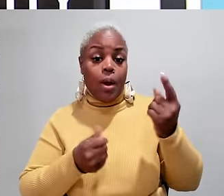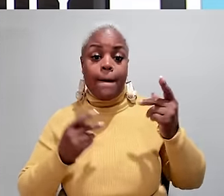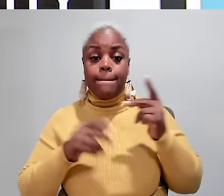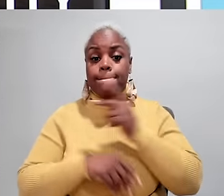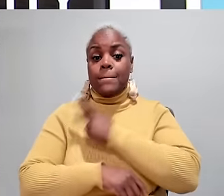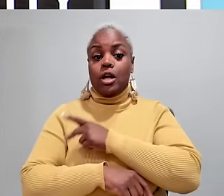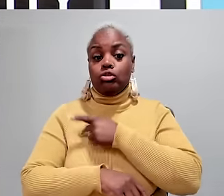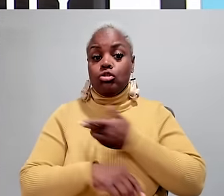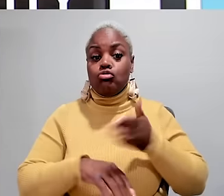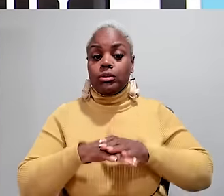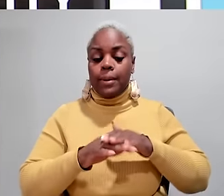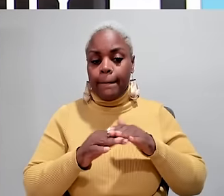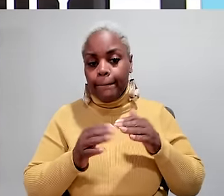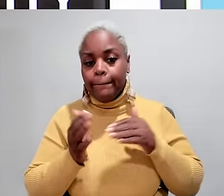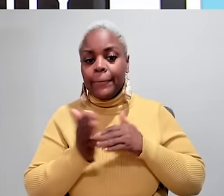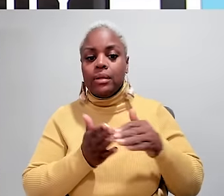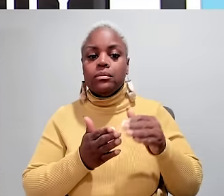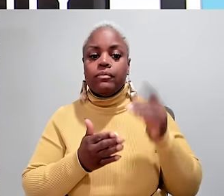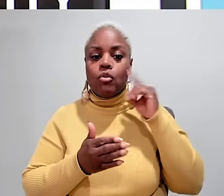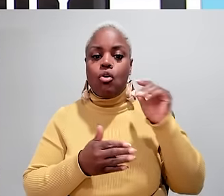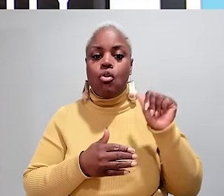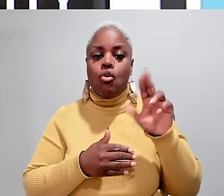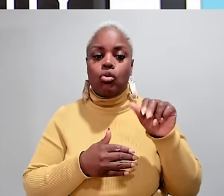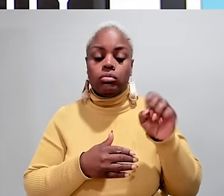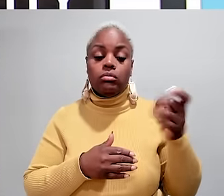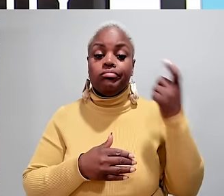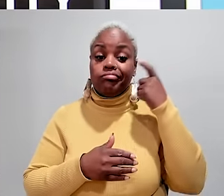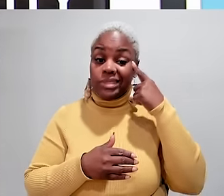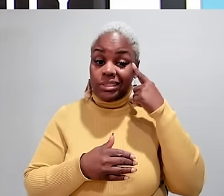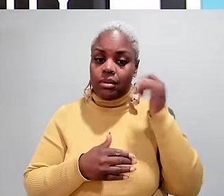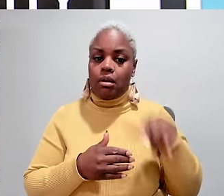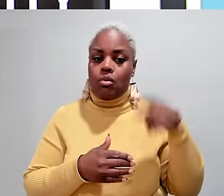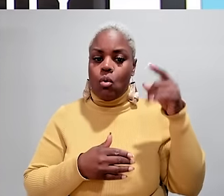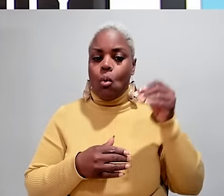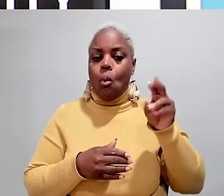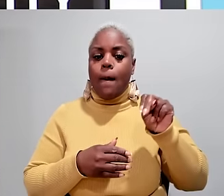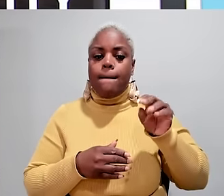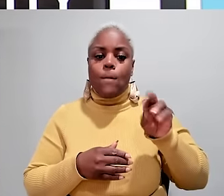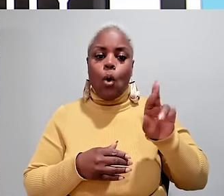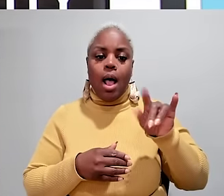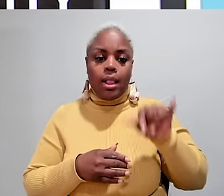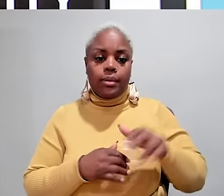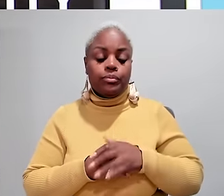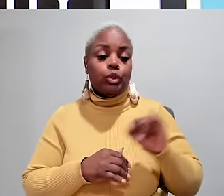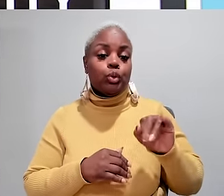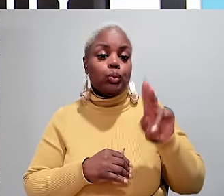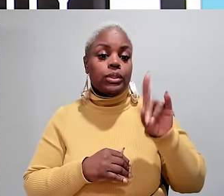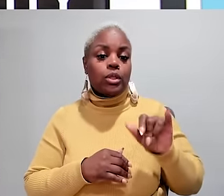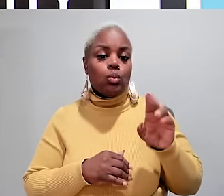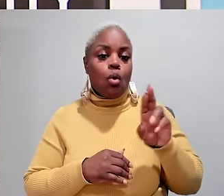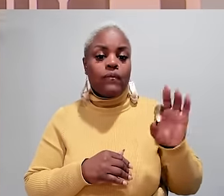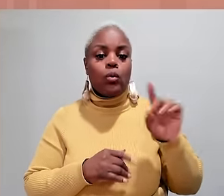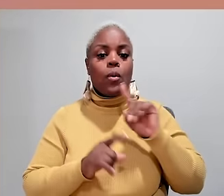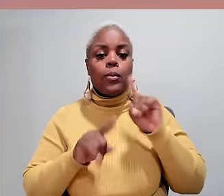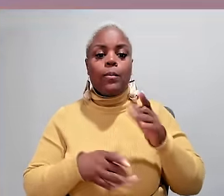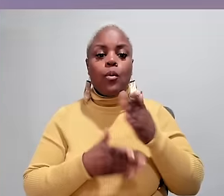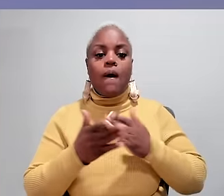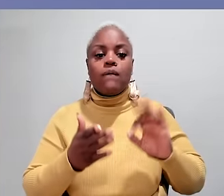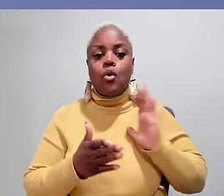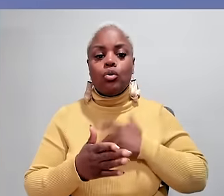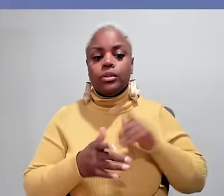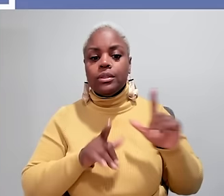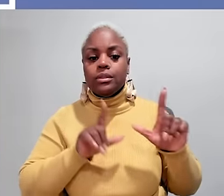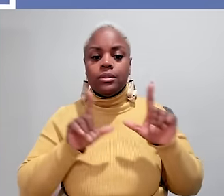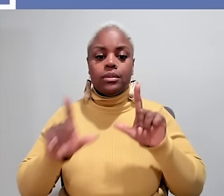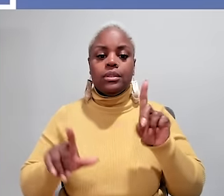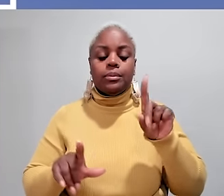work toward a cure, one patient is raising millions for the cause, while he also reckons with his own mortality. Judy Woodruff reports,